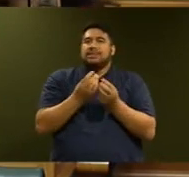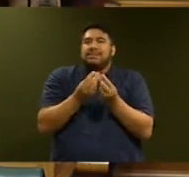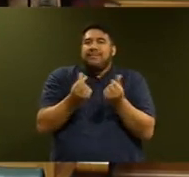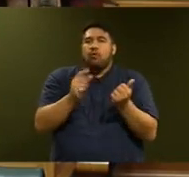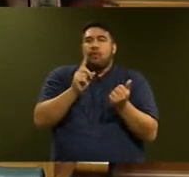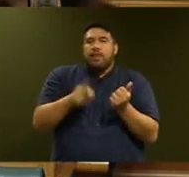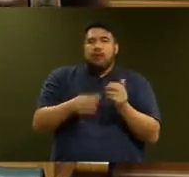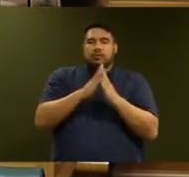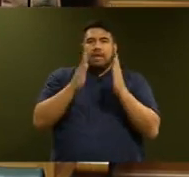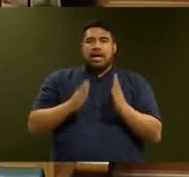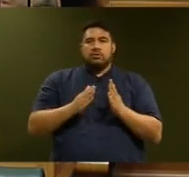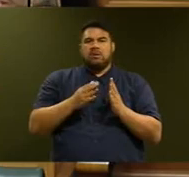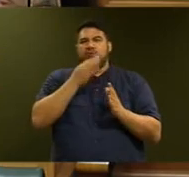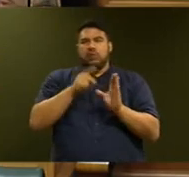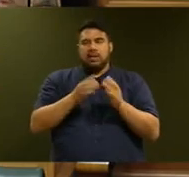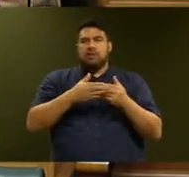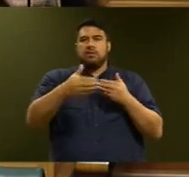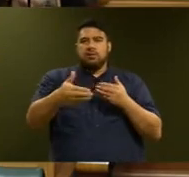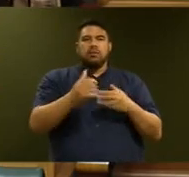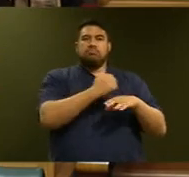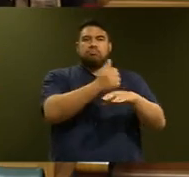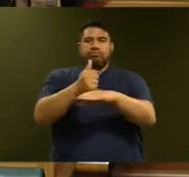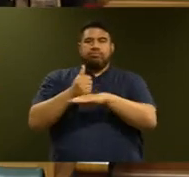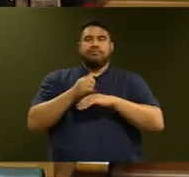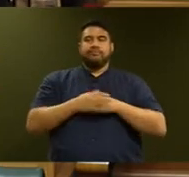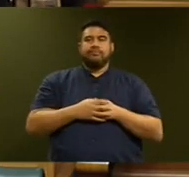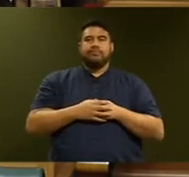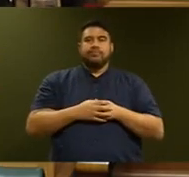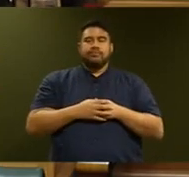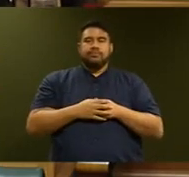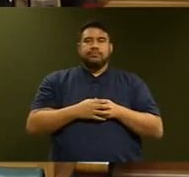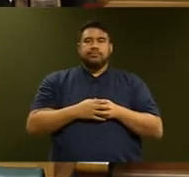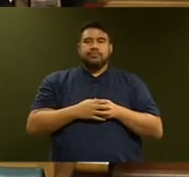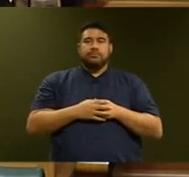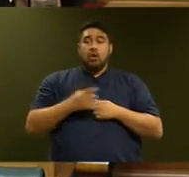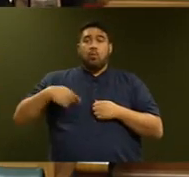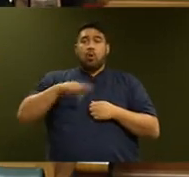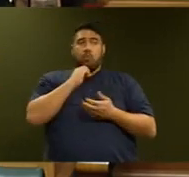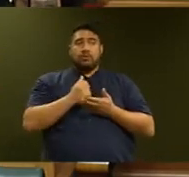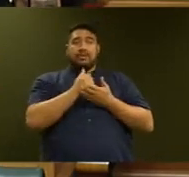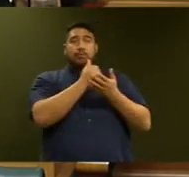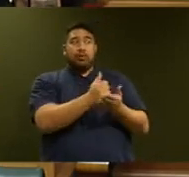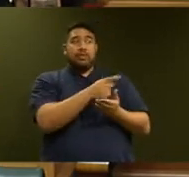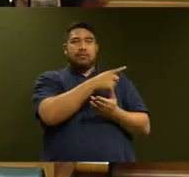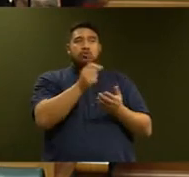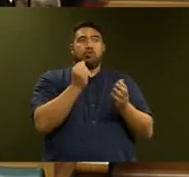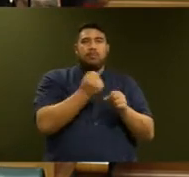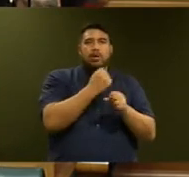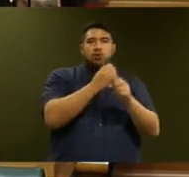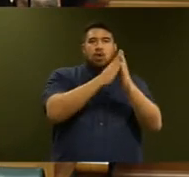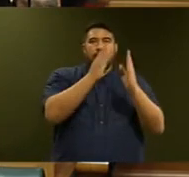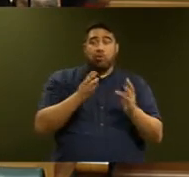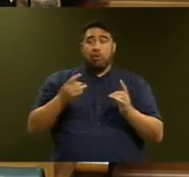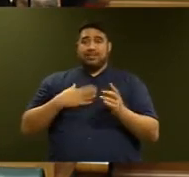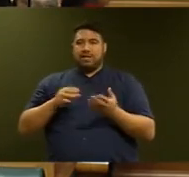By buying off the plan or underwriting these homes, we will not only speed up developments that are currently